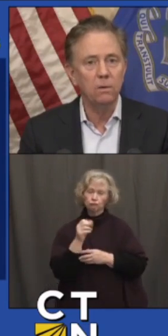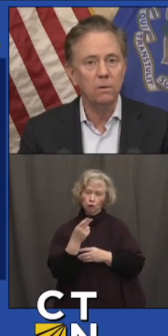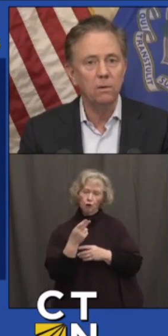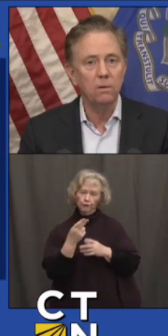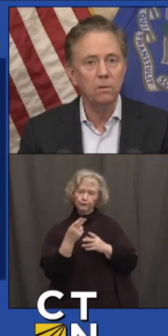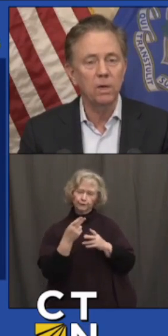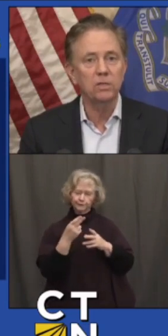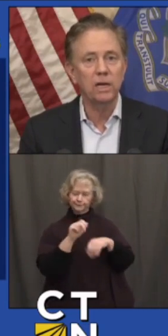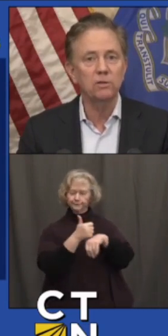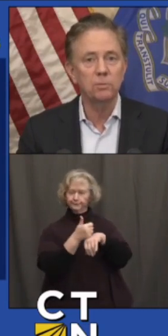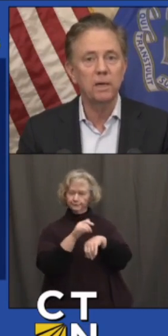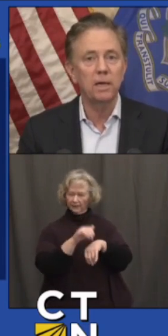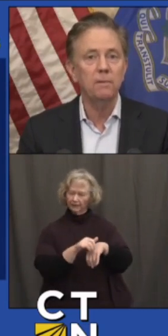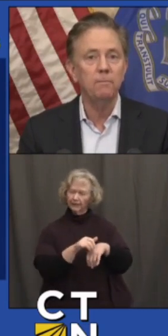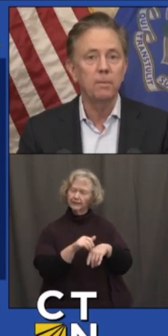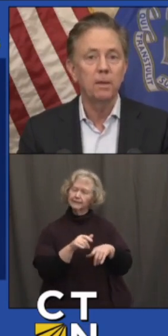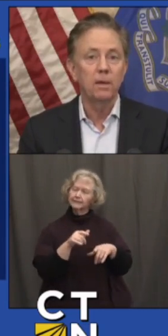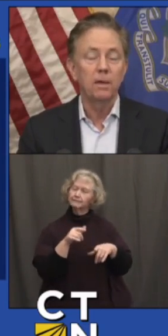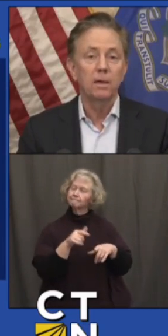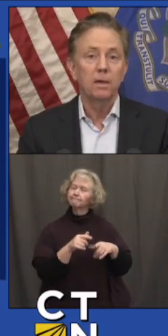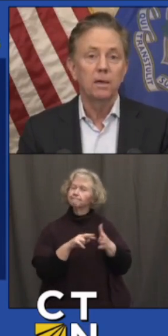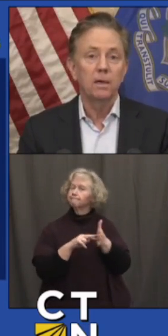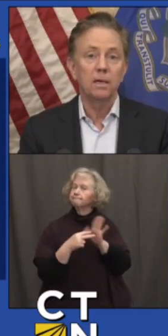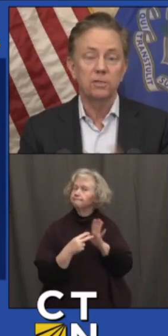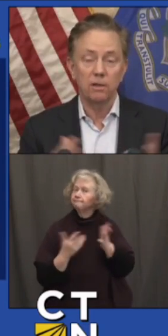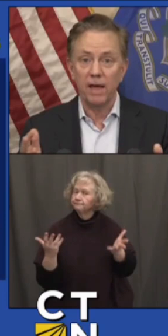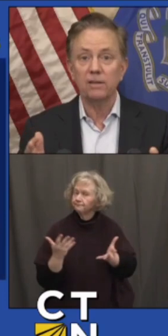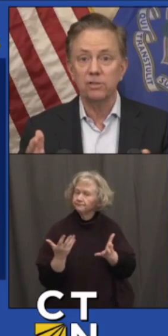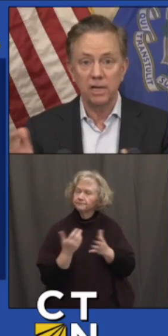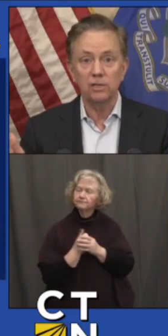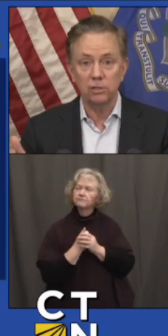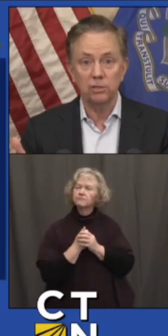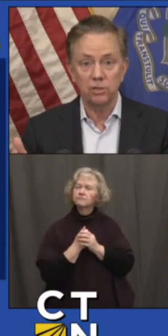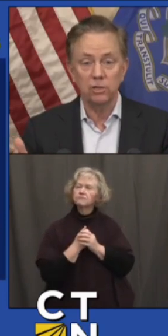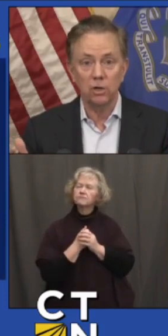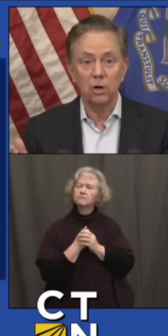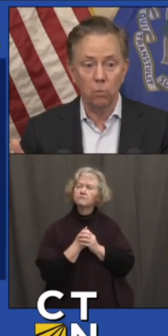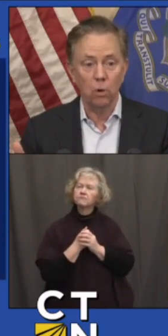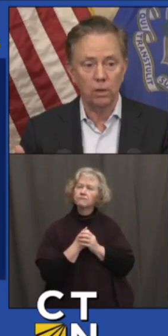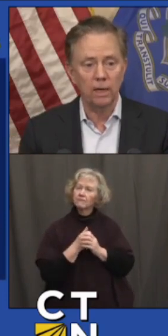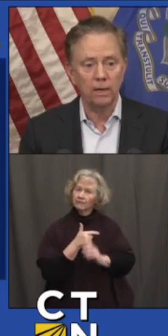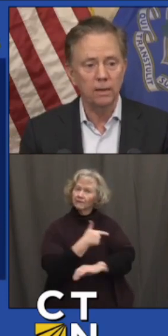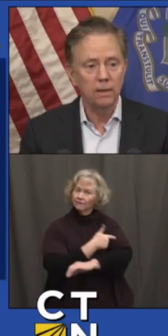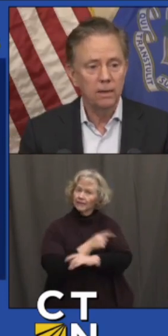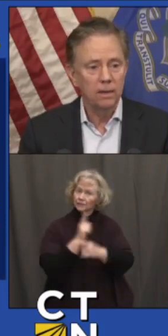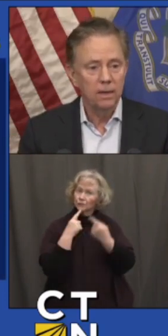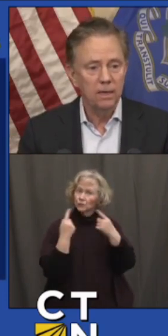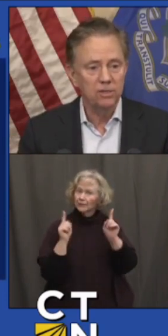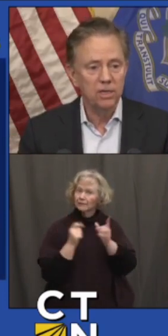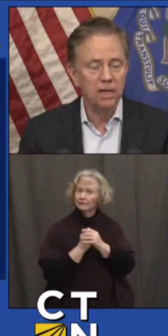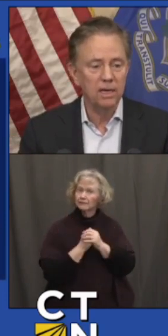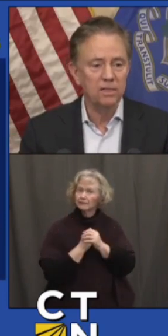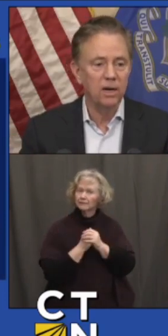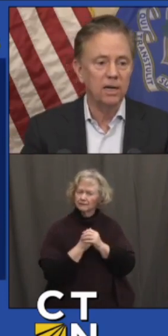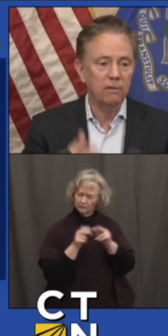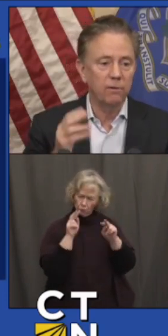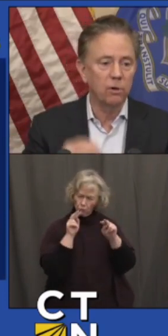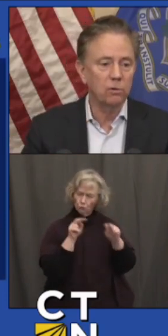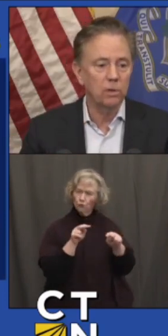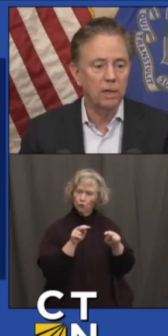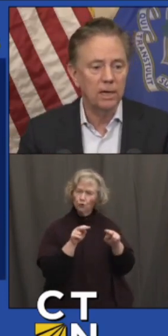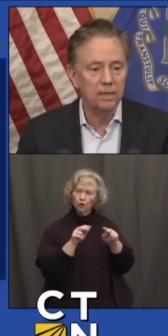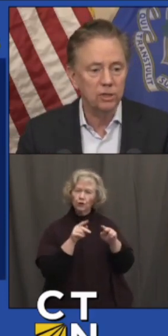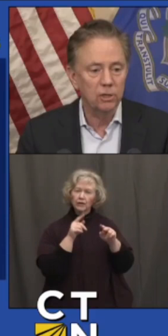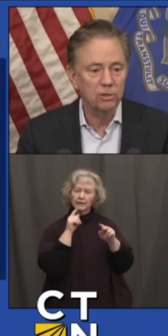what it tells me is that vaccinations are working. You see that a dotted